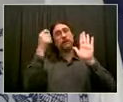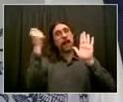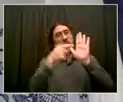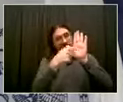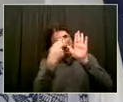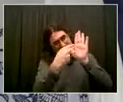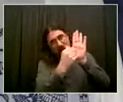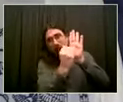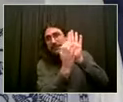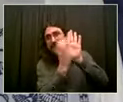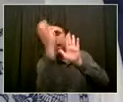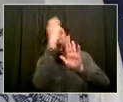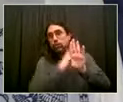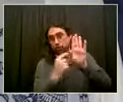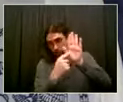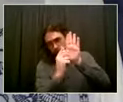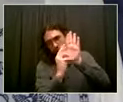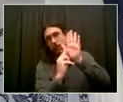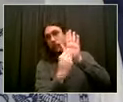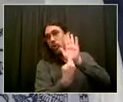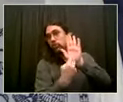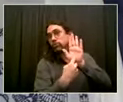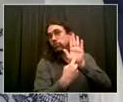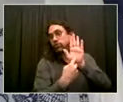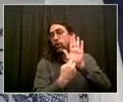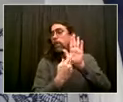And we addressed that. Go ahead, Yoav.